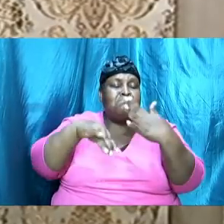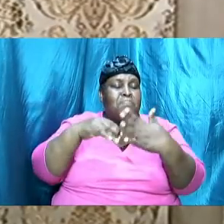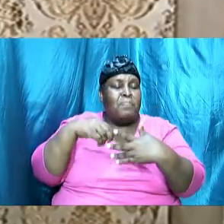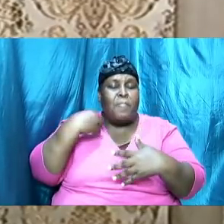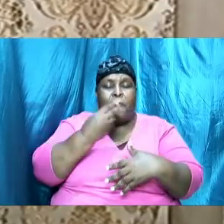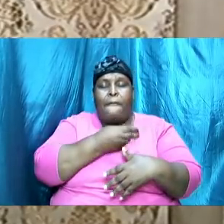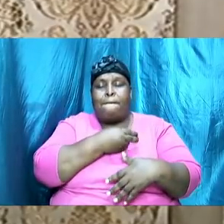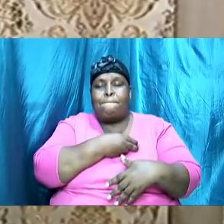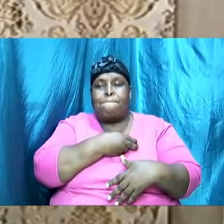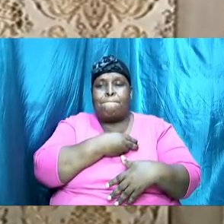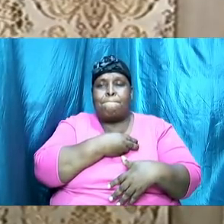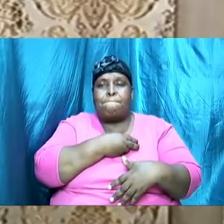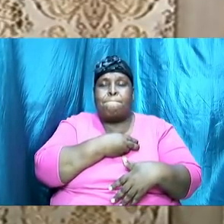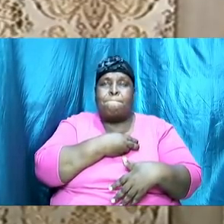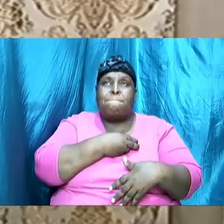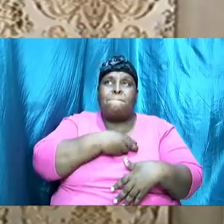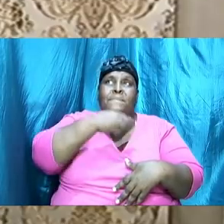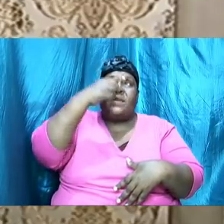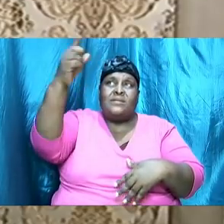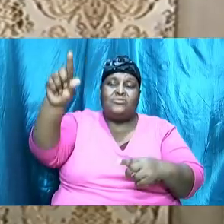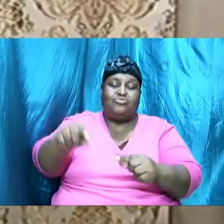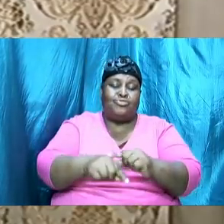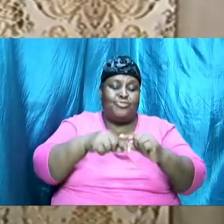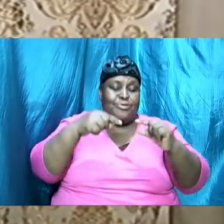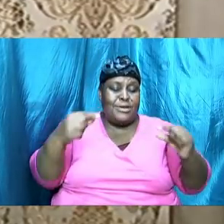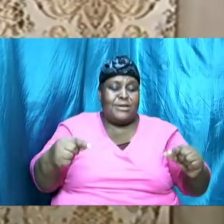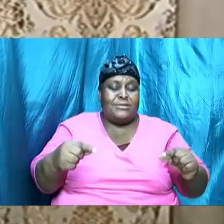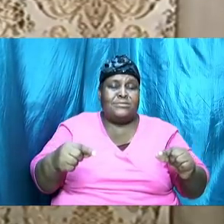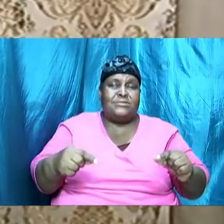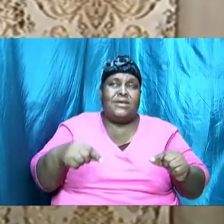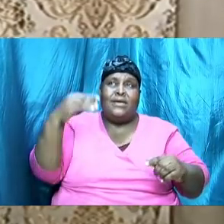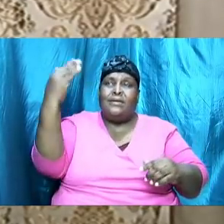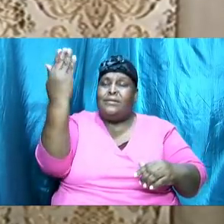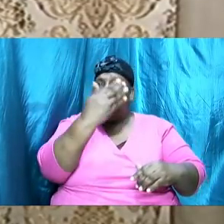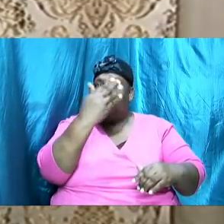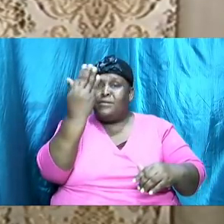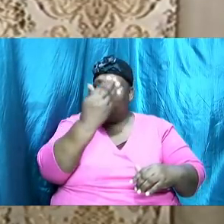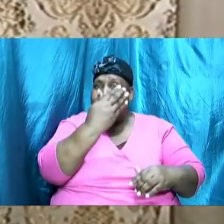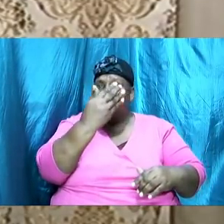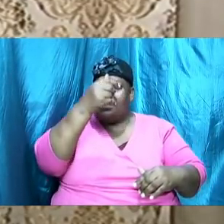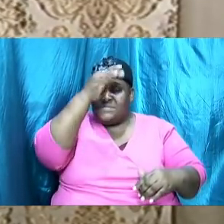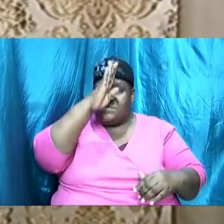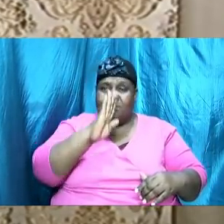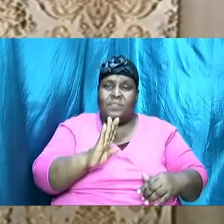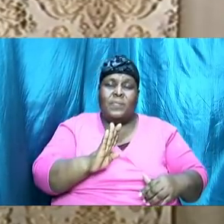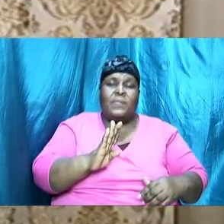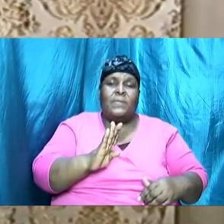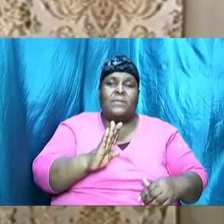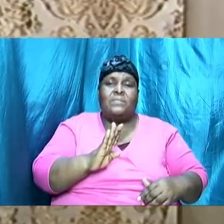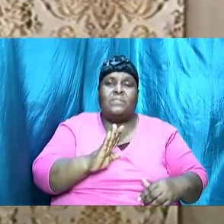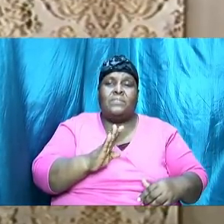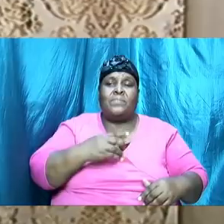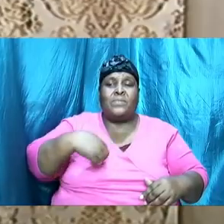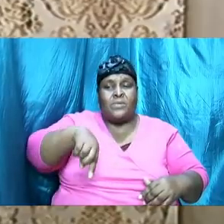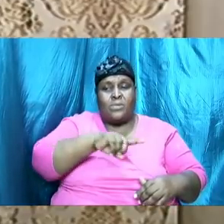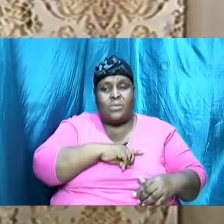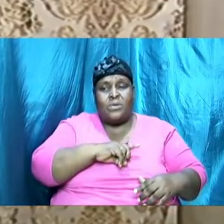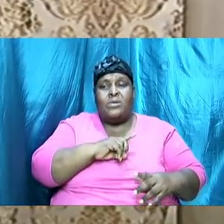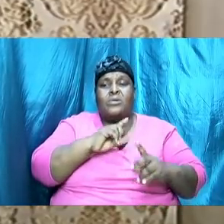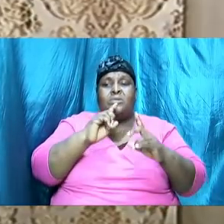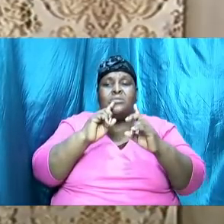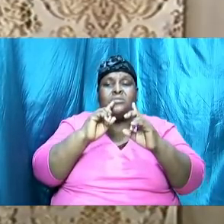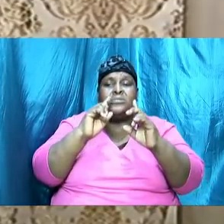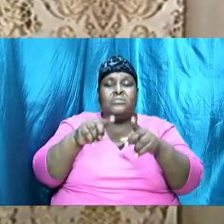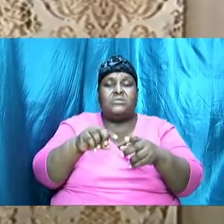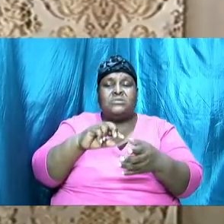Indeed, He is a great and He is an awesome God. We are going to be going into